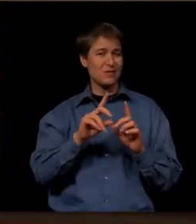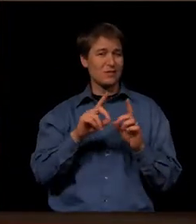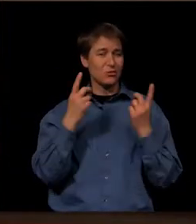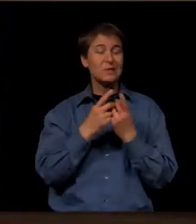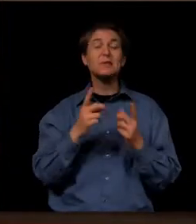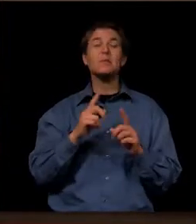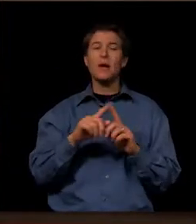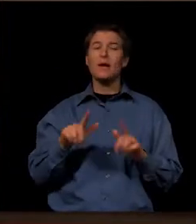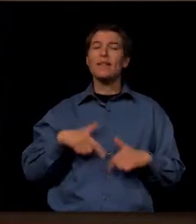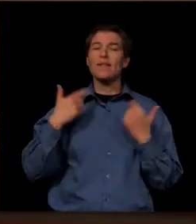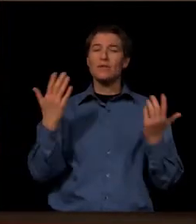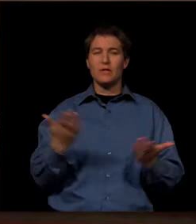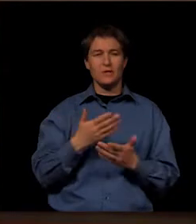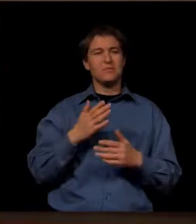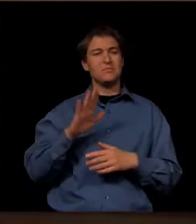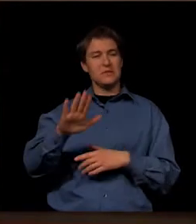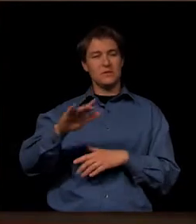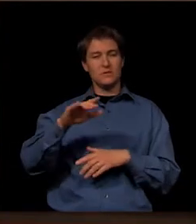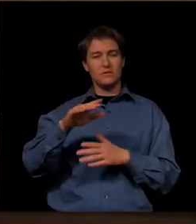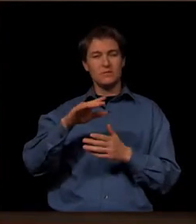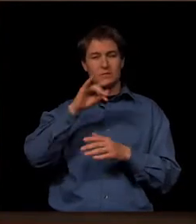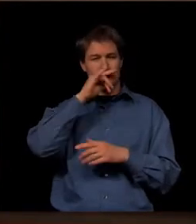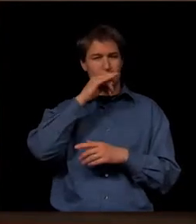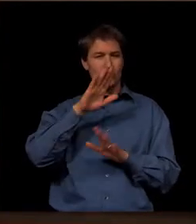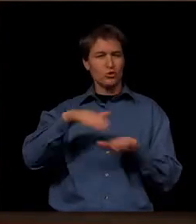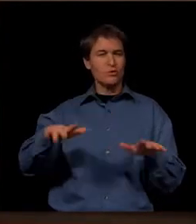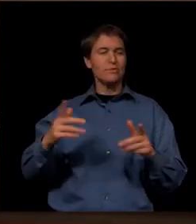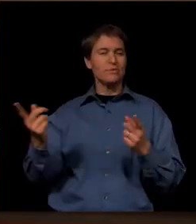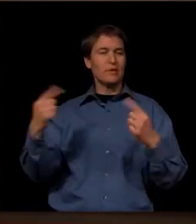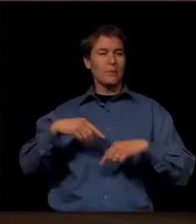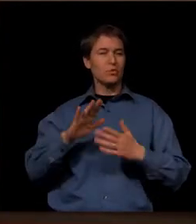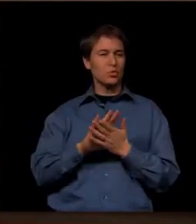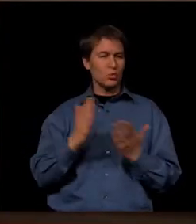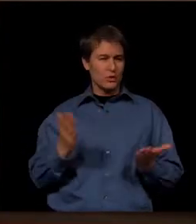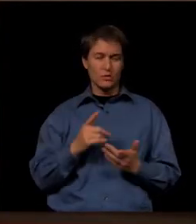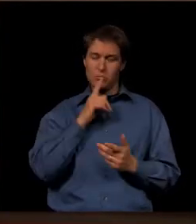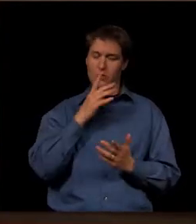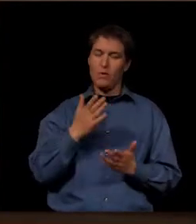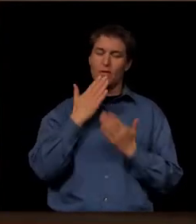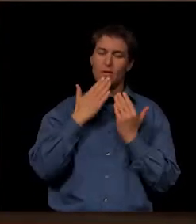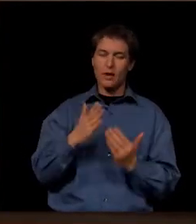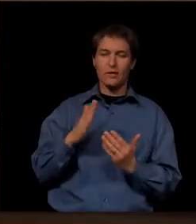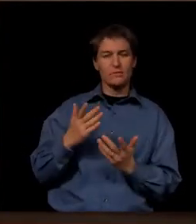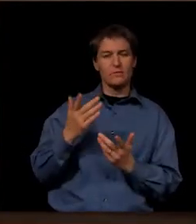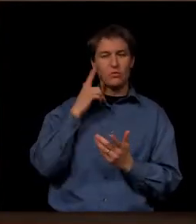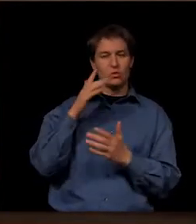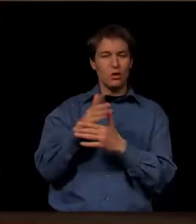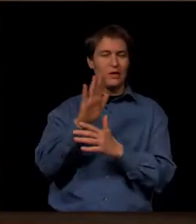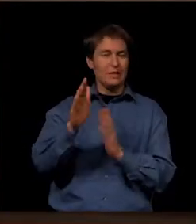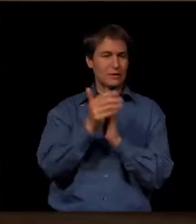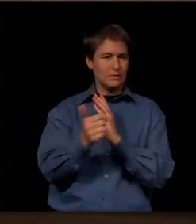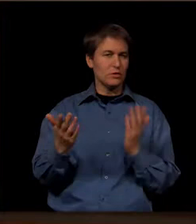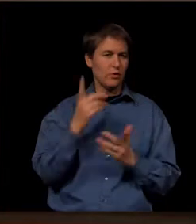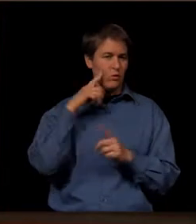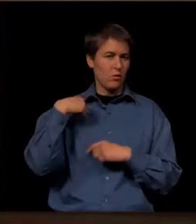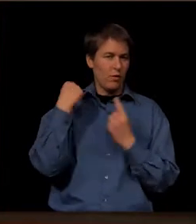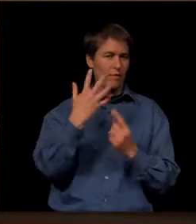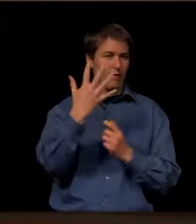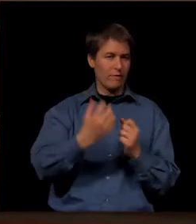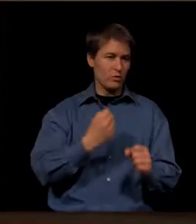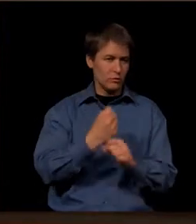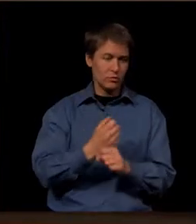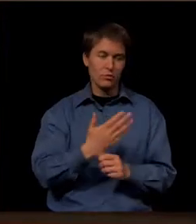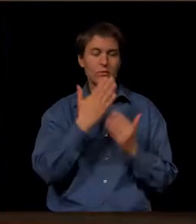But he lives here. His kids went to school here. And I want to thank Jim Payne for sharing his skills here for the past five years. And